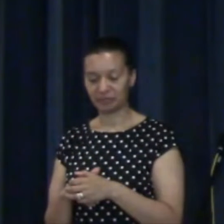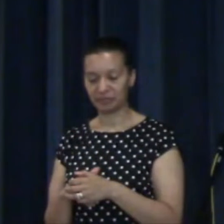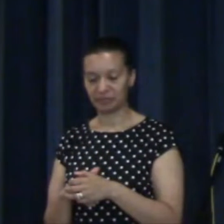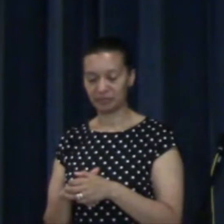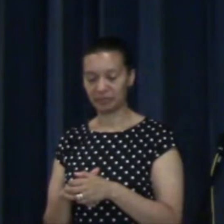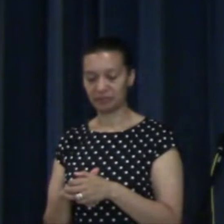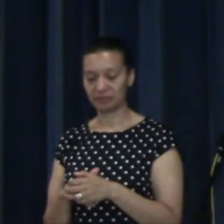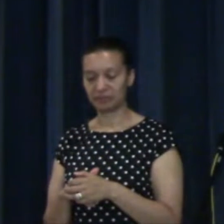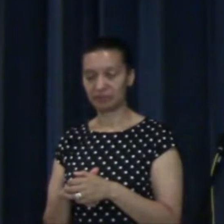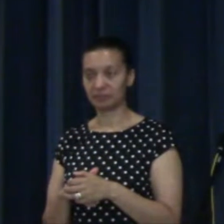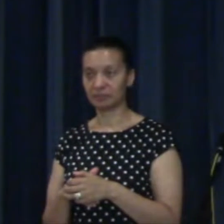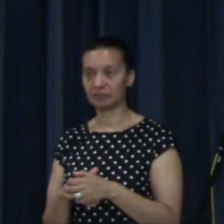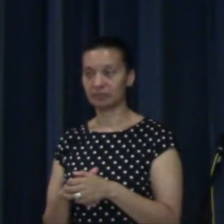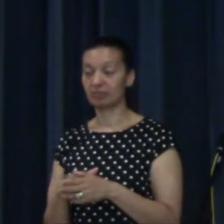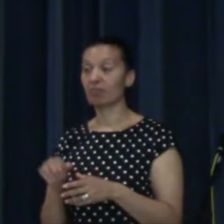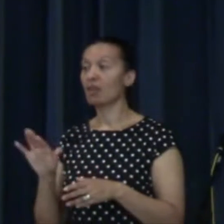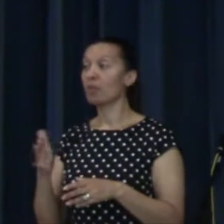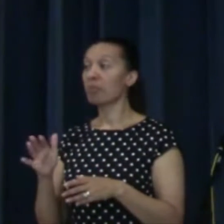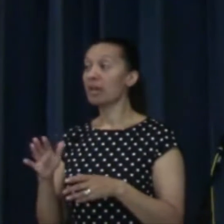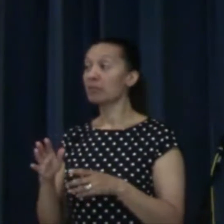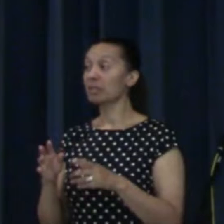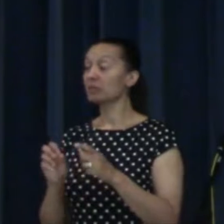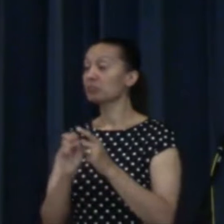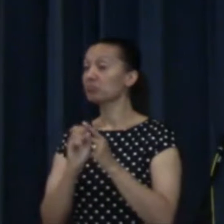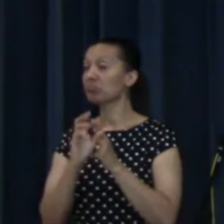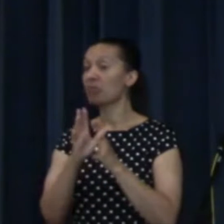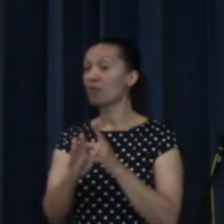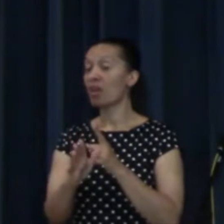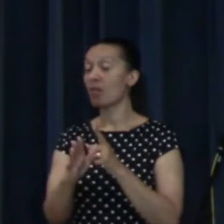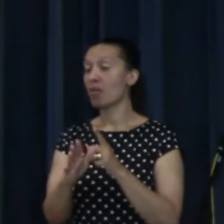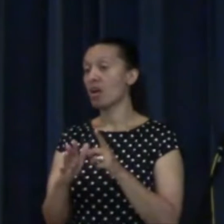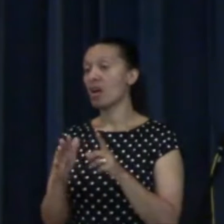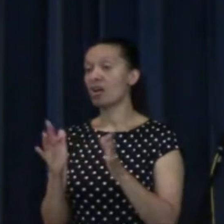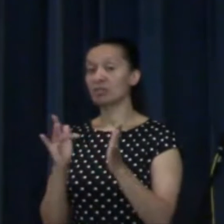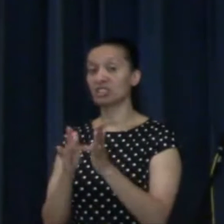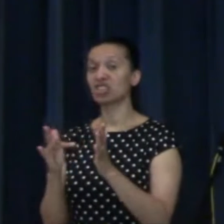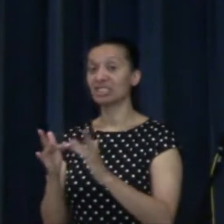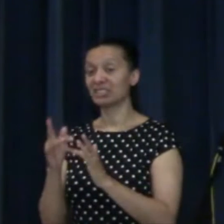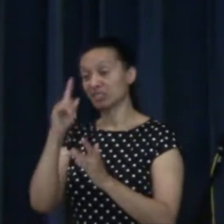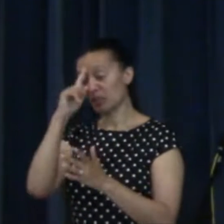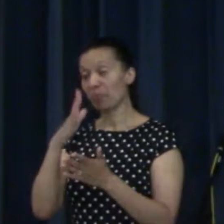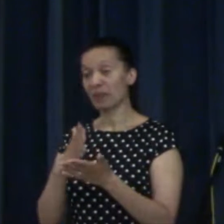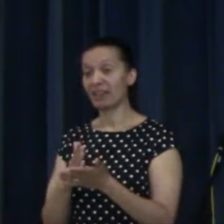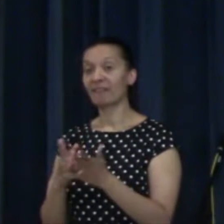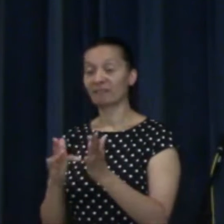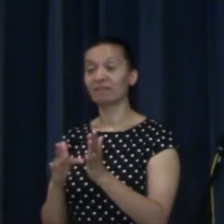Perhaps you're a follower of Jesus this morning here and I know a number of you are.